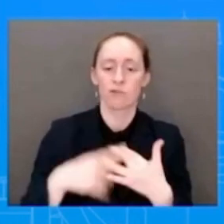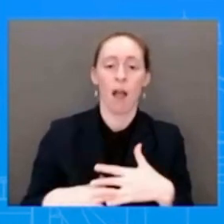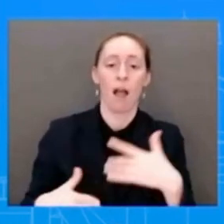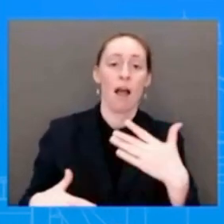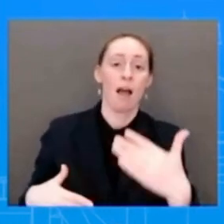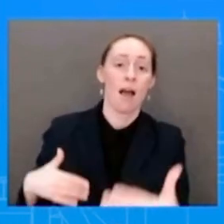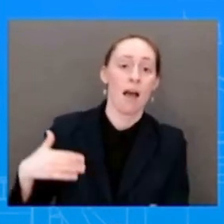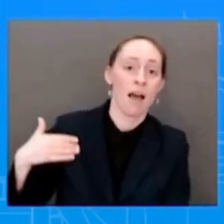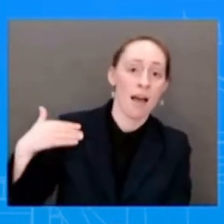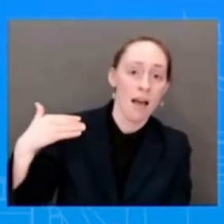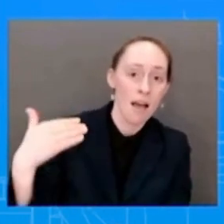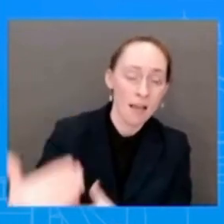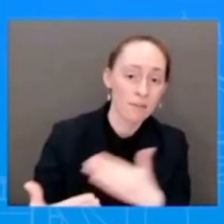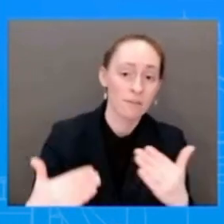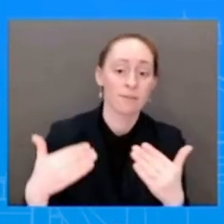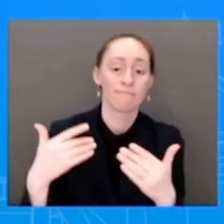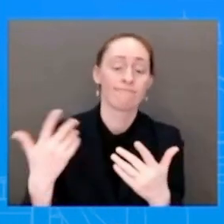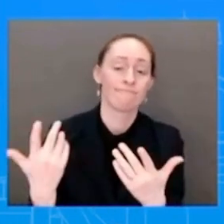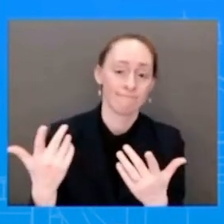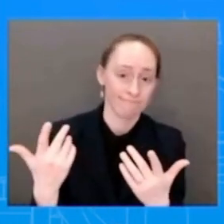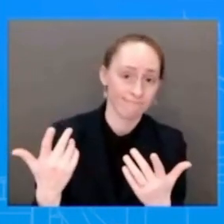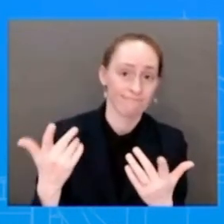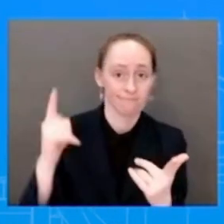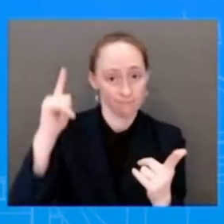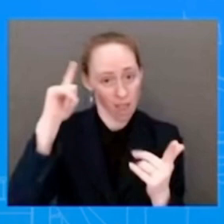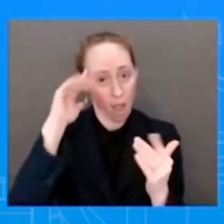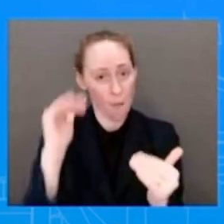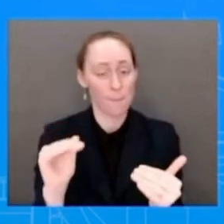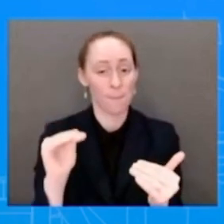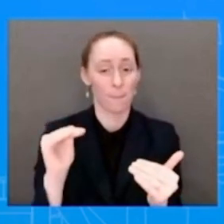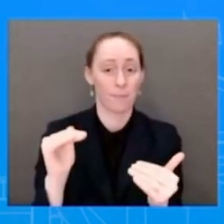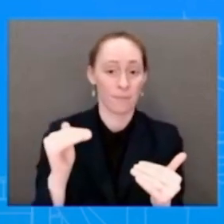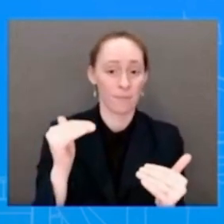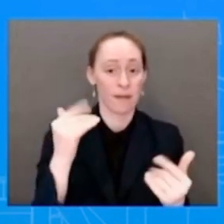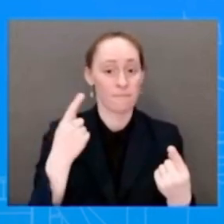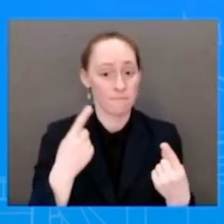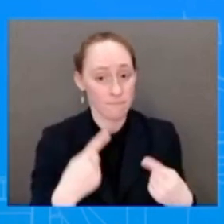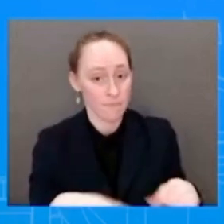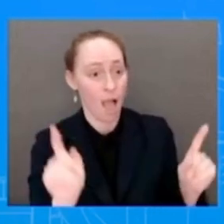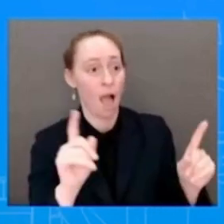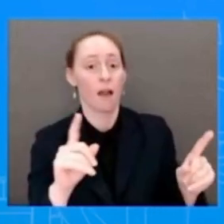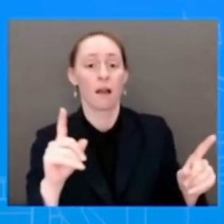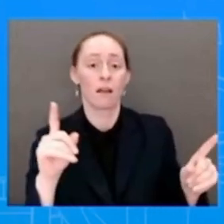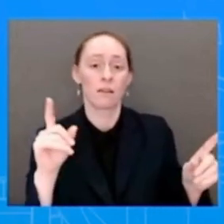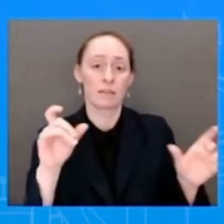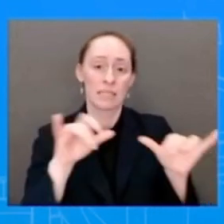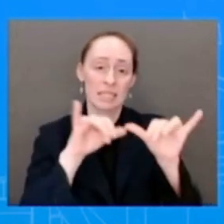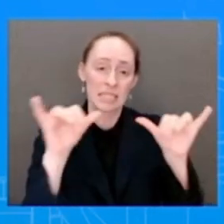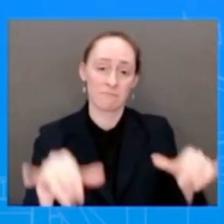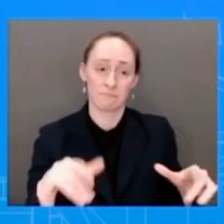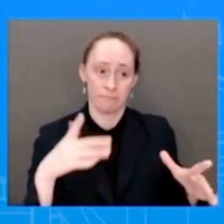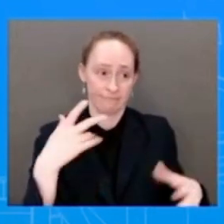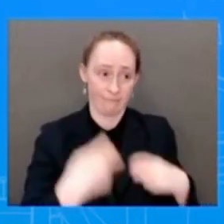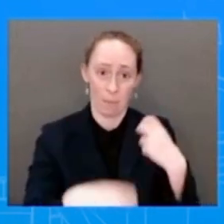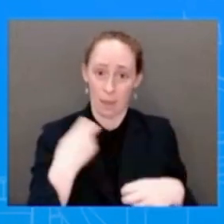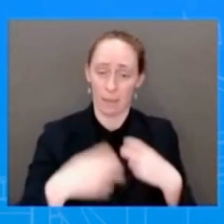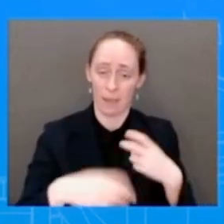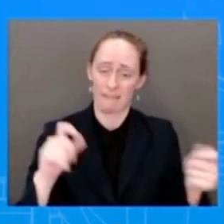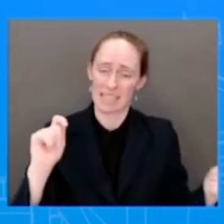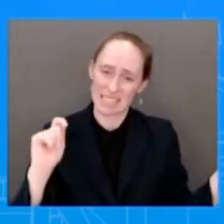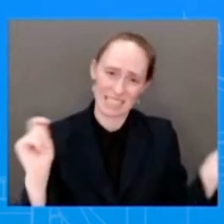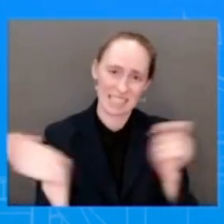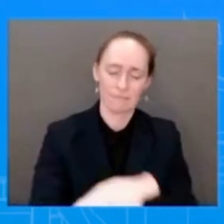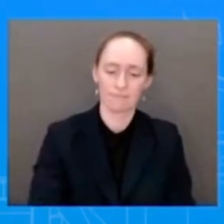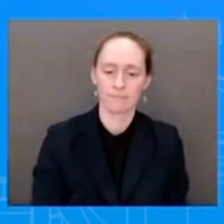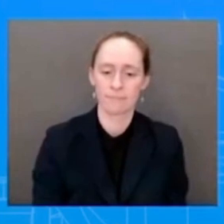a systemic problem, it is also one of the ways that we can start dealing with that. One other question. Activists have identified